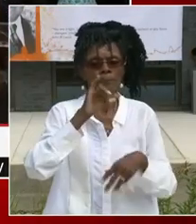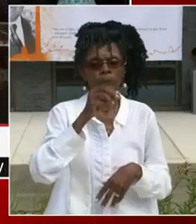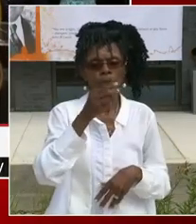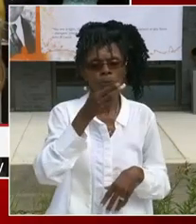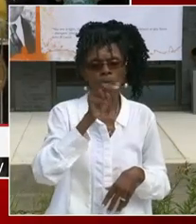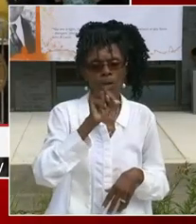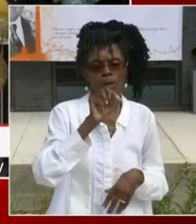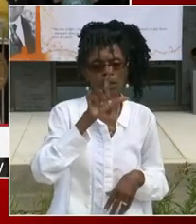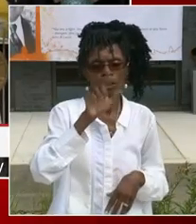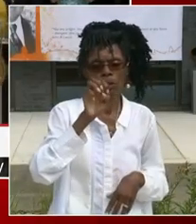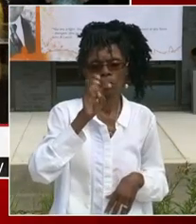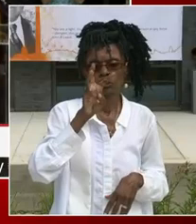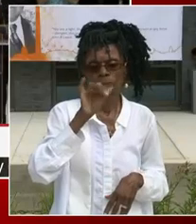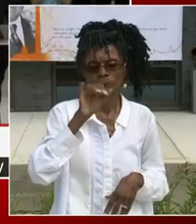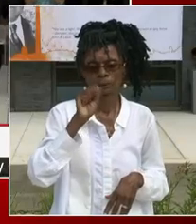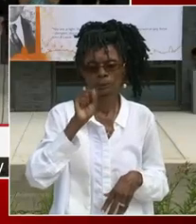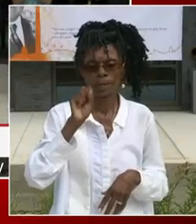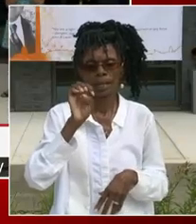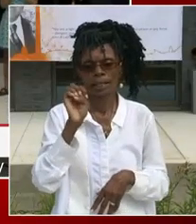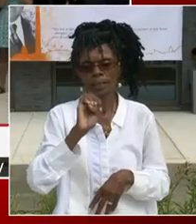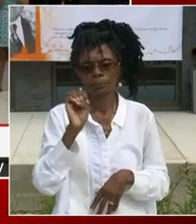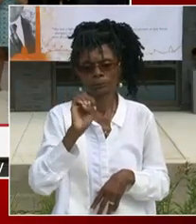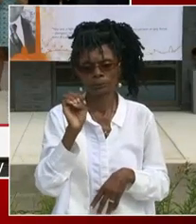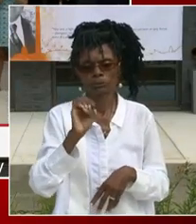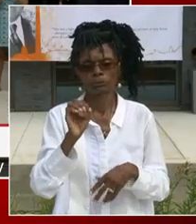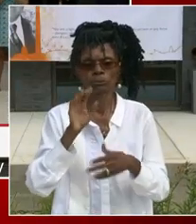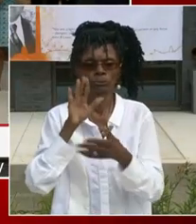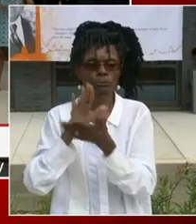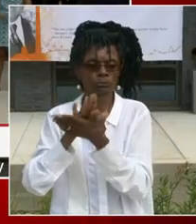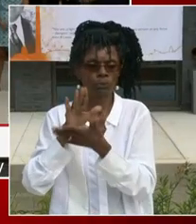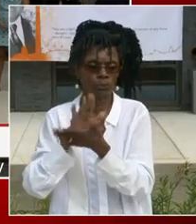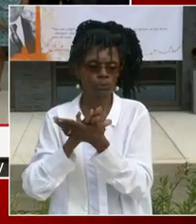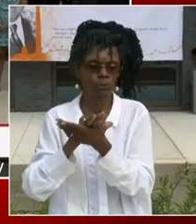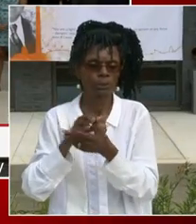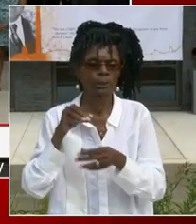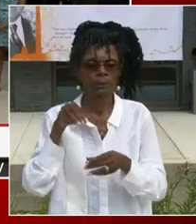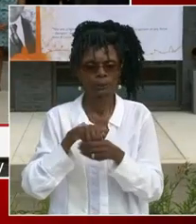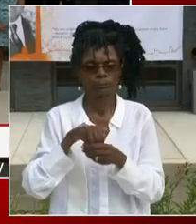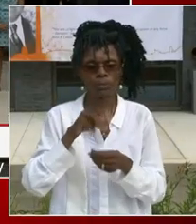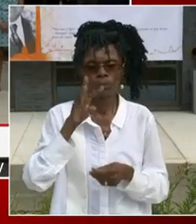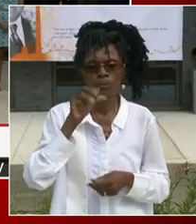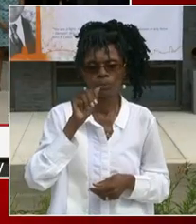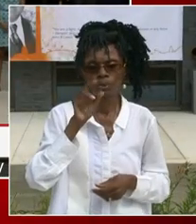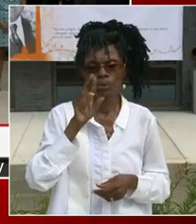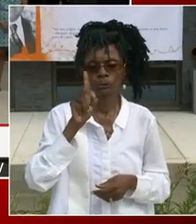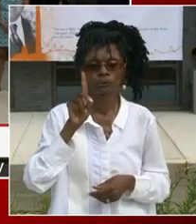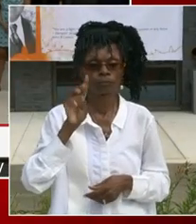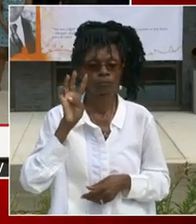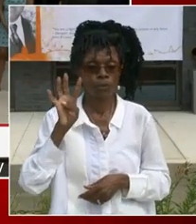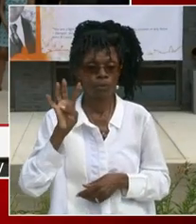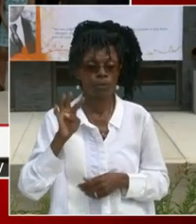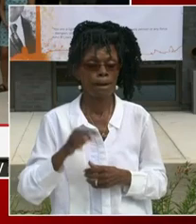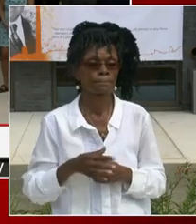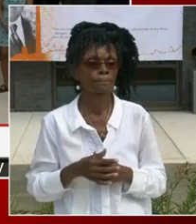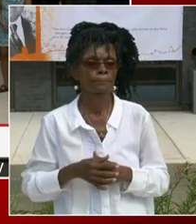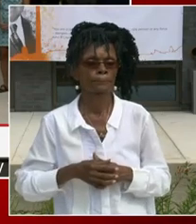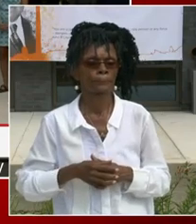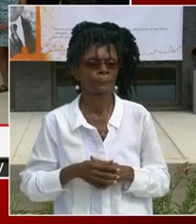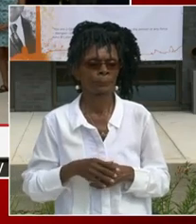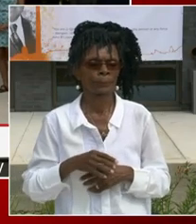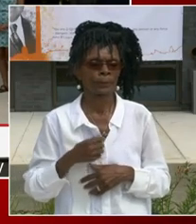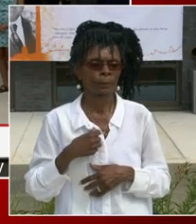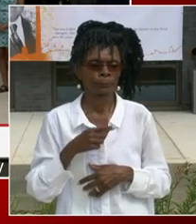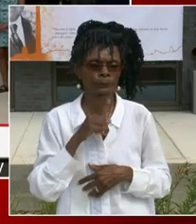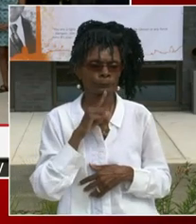Ward 4. I'm certain that the Congressman will continue to inspire many generations